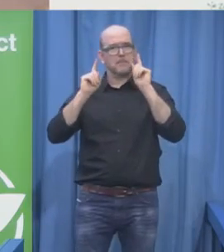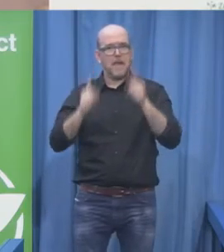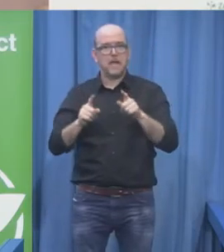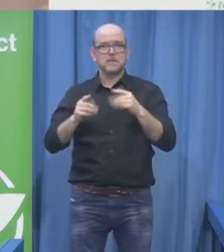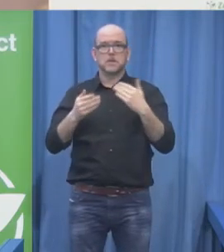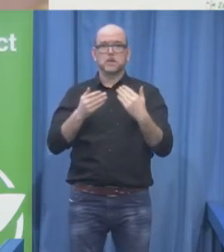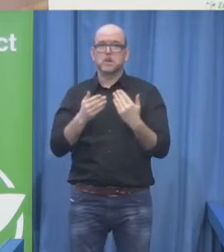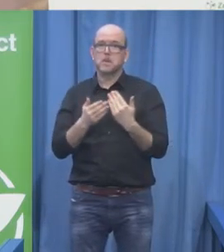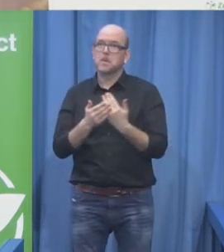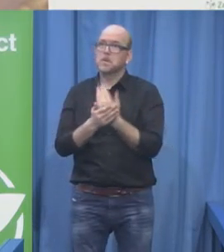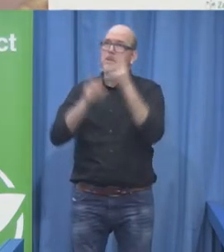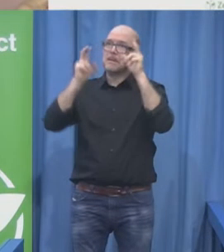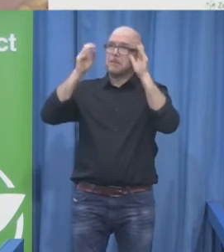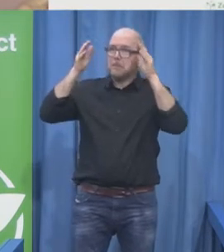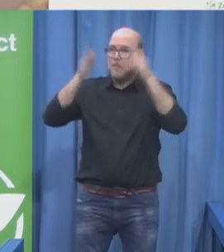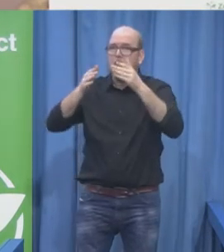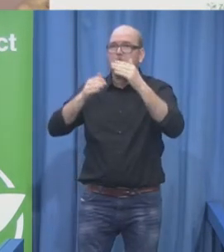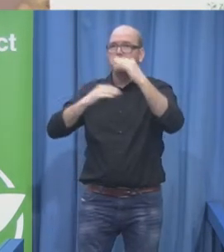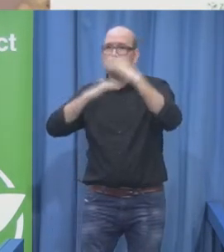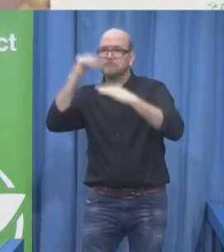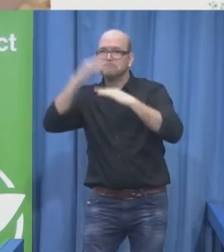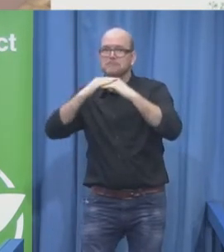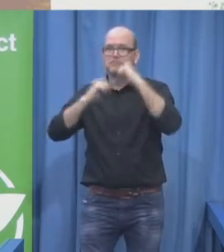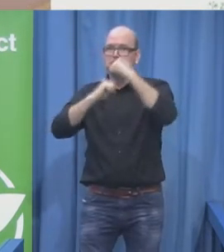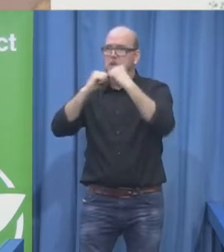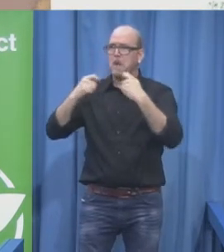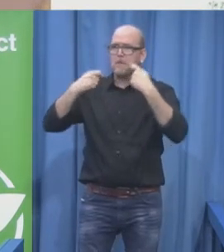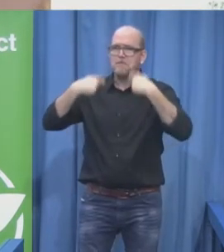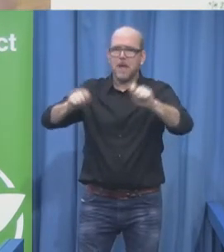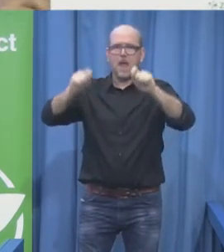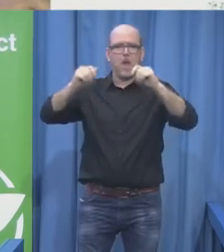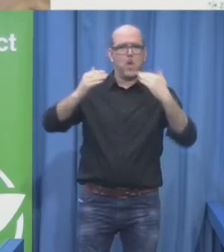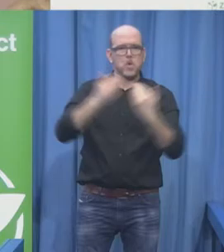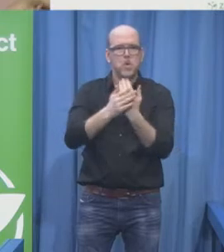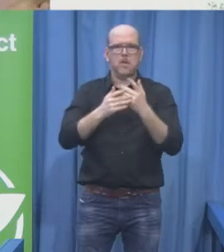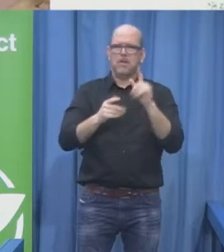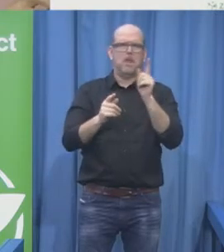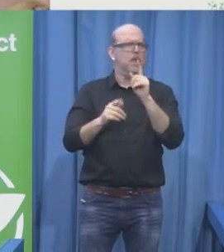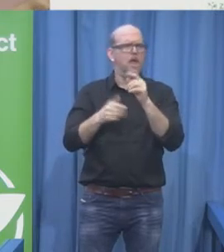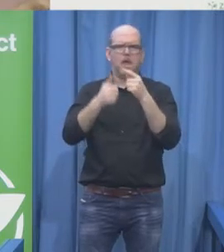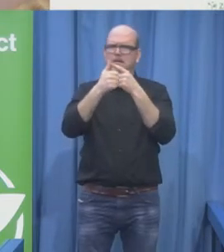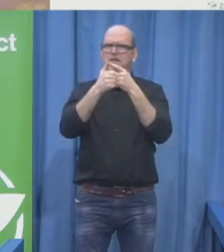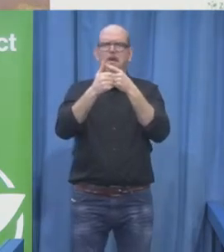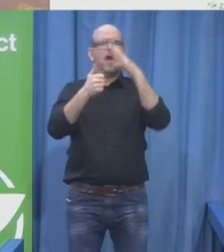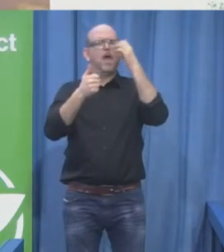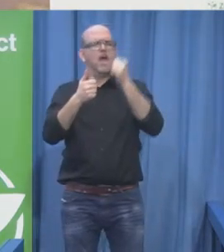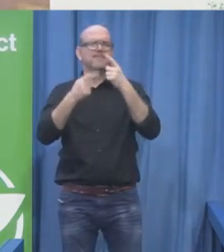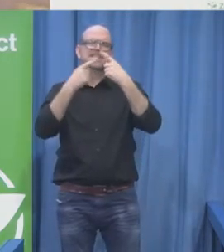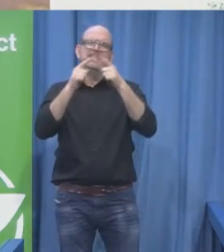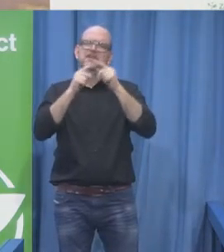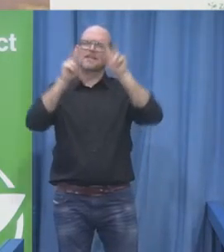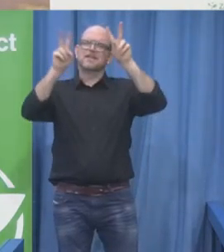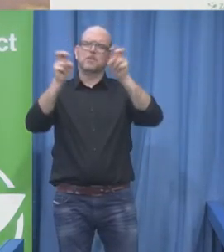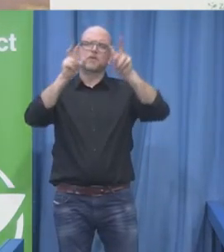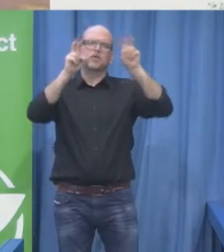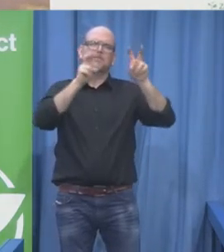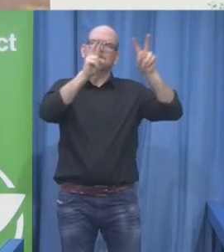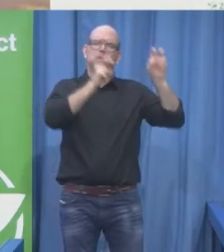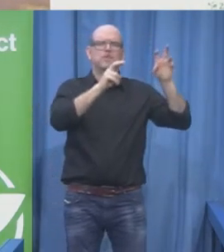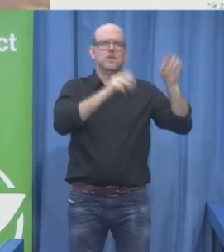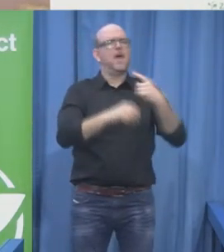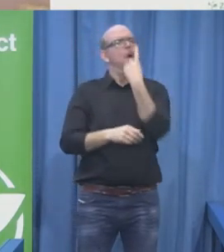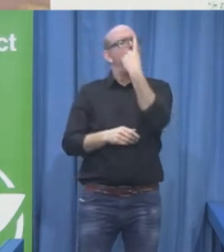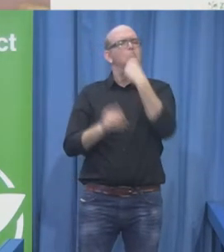are in, you also have to be able to use what's available. Now. So, it is the environment that makes people poor.